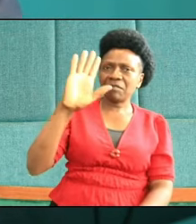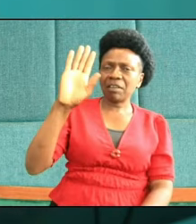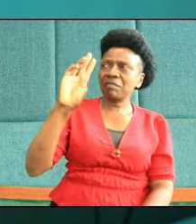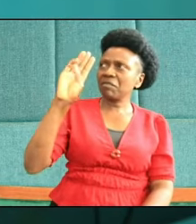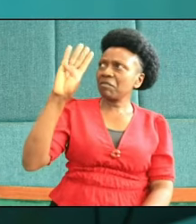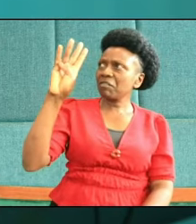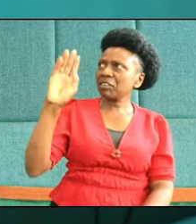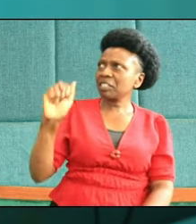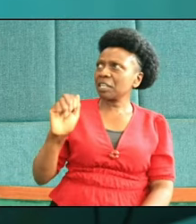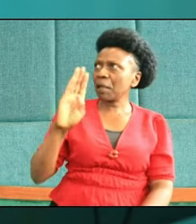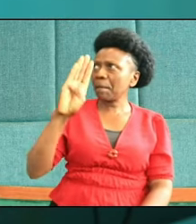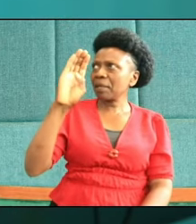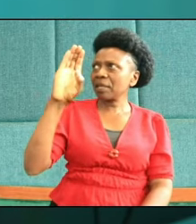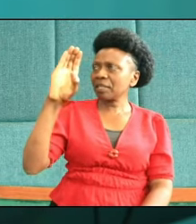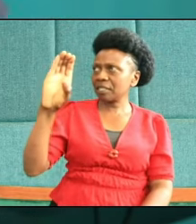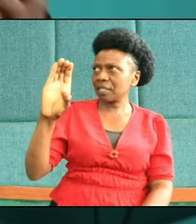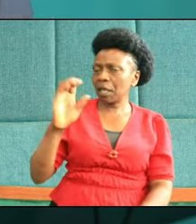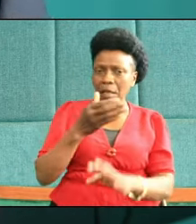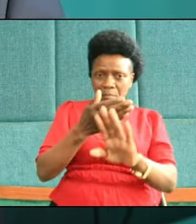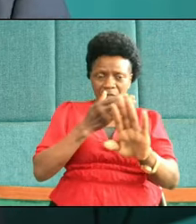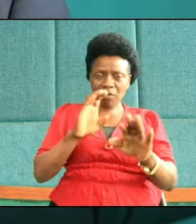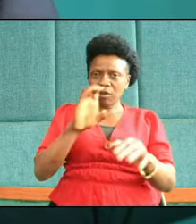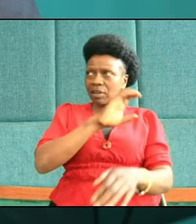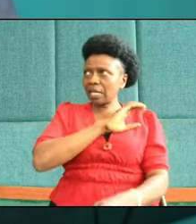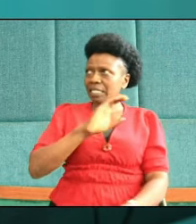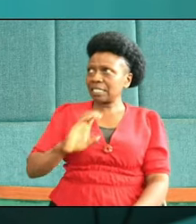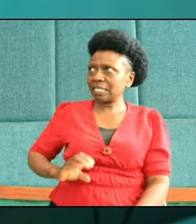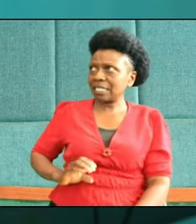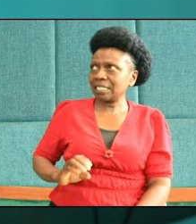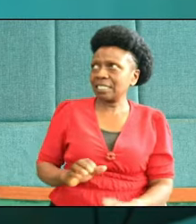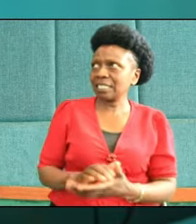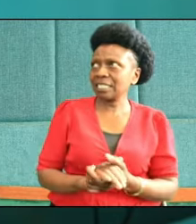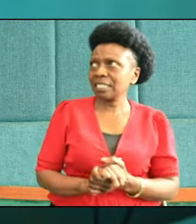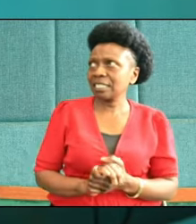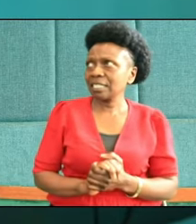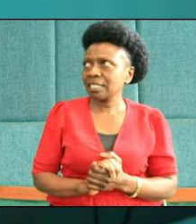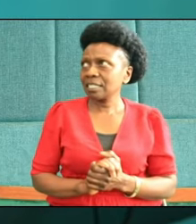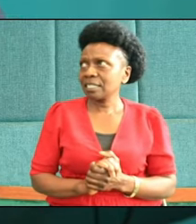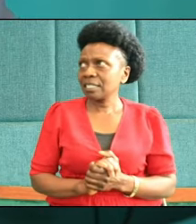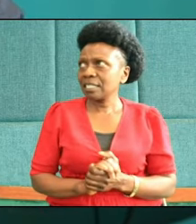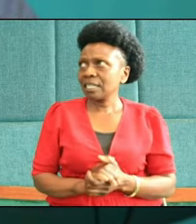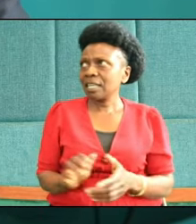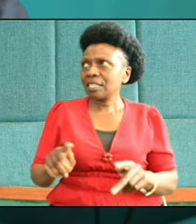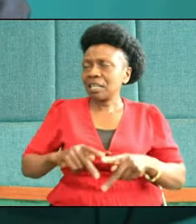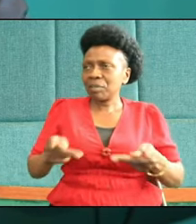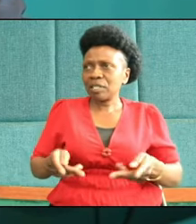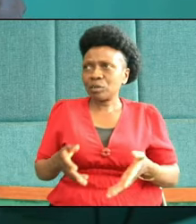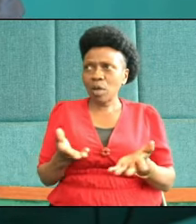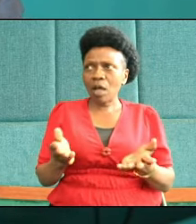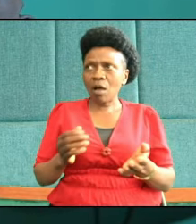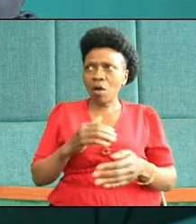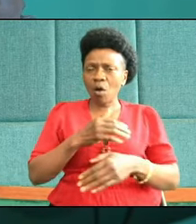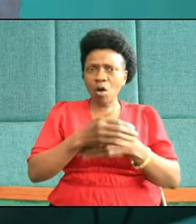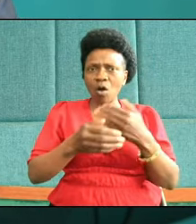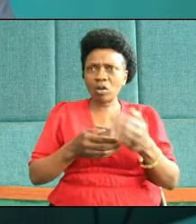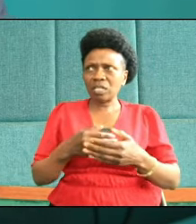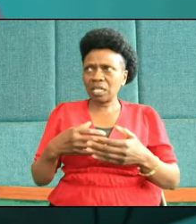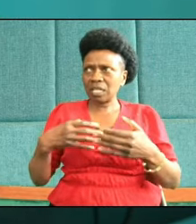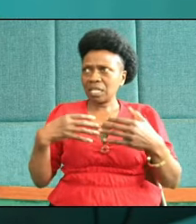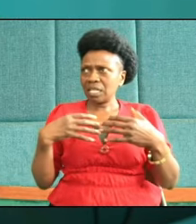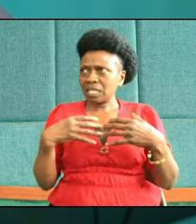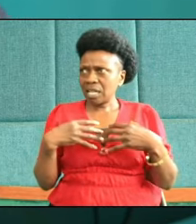It's a peninsula. It's on an island. And it's a place where all the retired